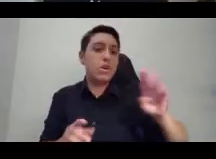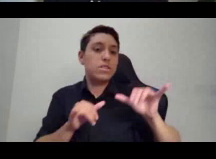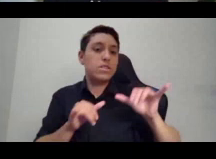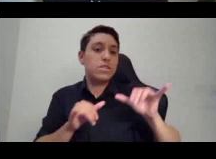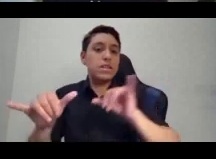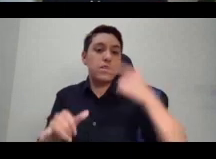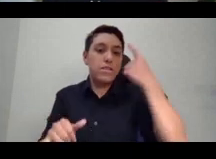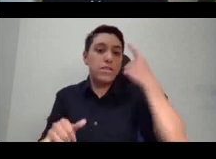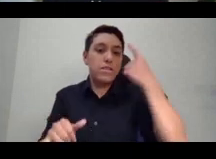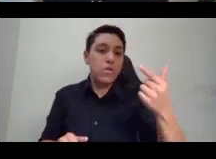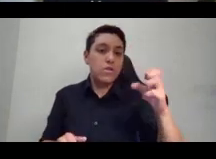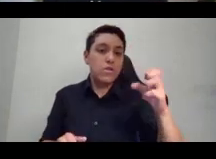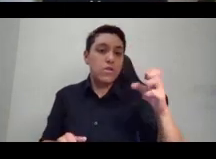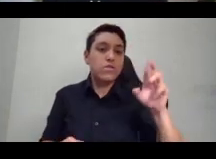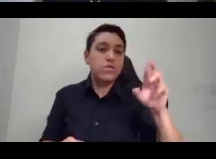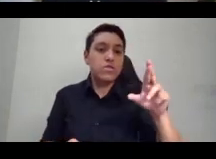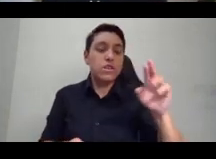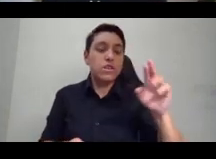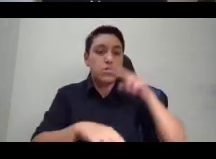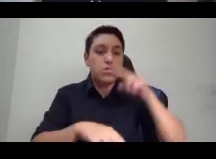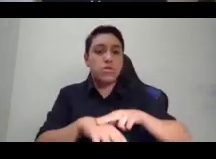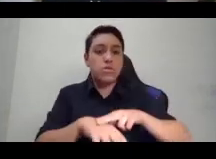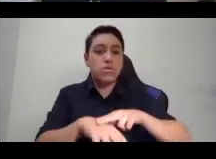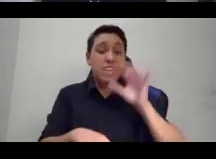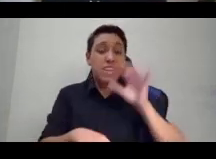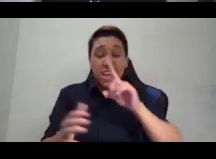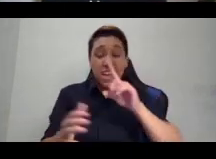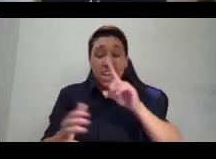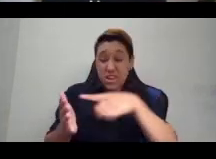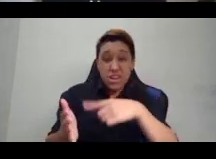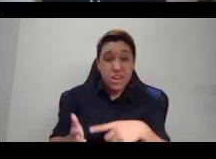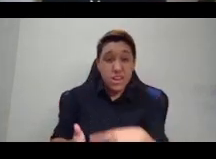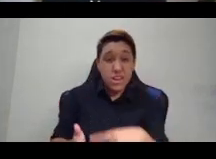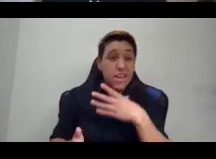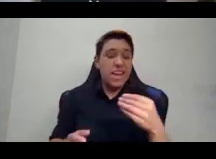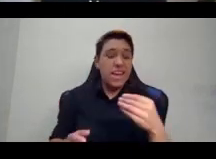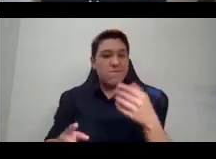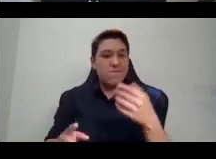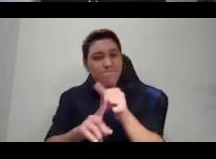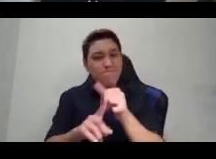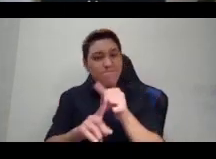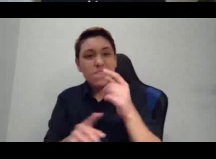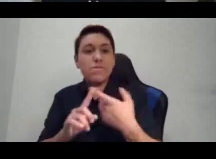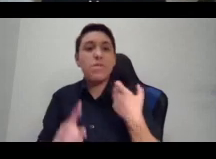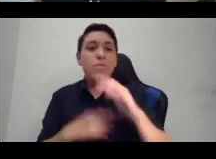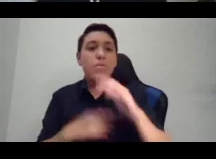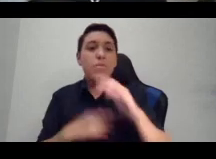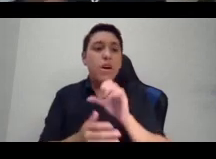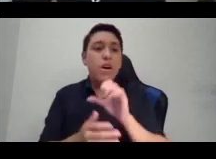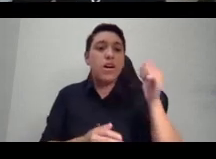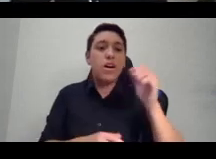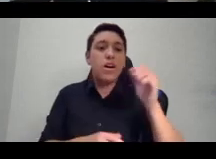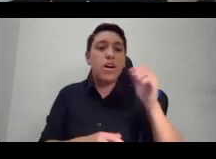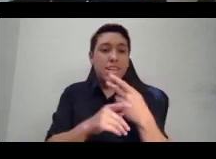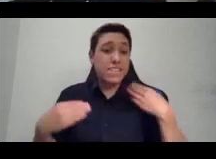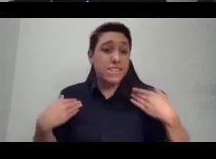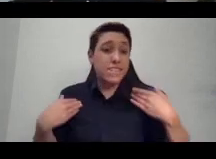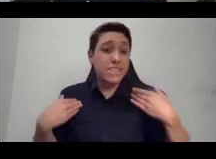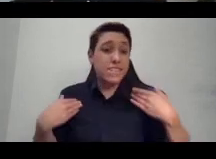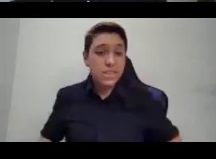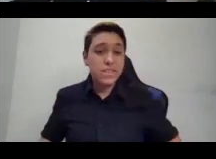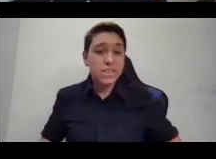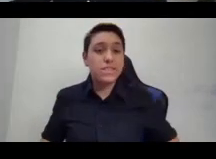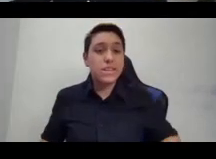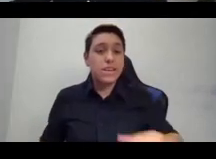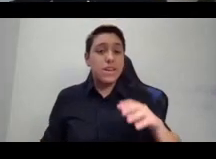the criminalization, demonization, and ridicule of all other kinds of bodies and ways of adorning, moving, or using